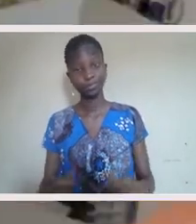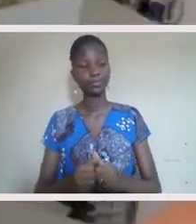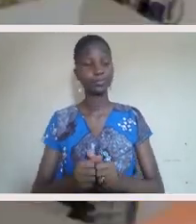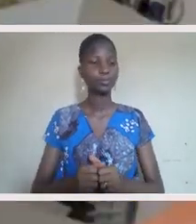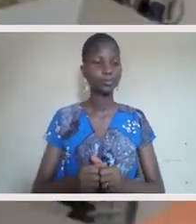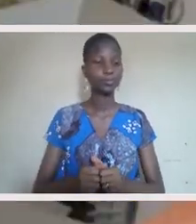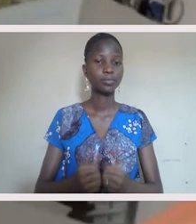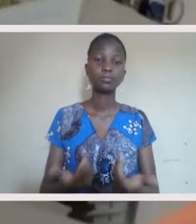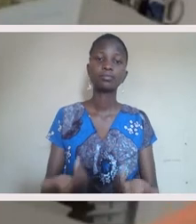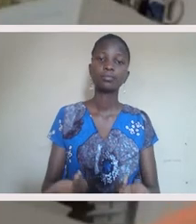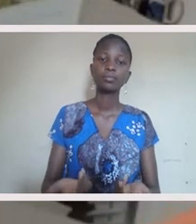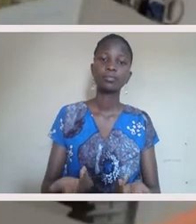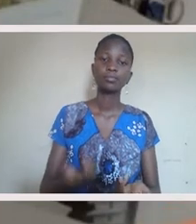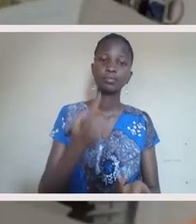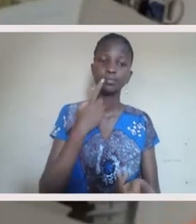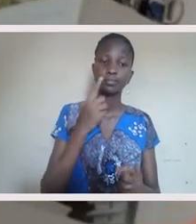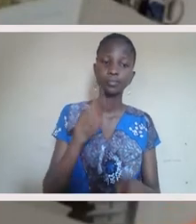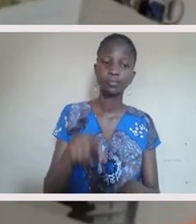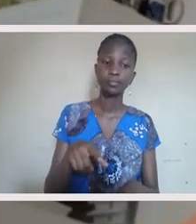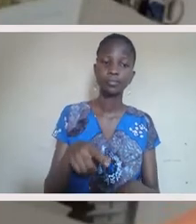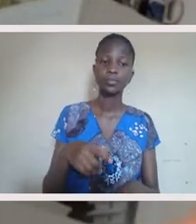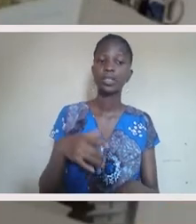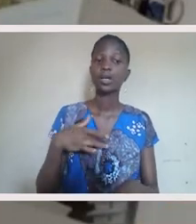Um, um,